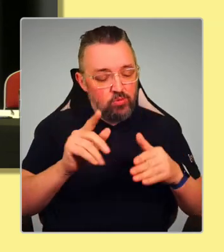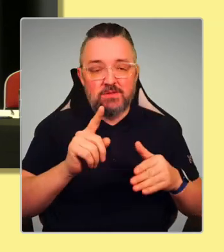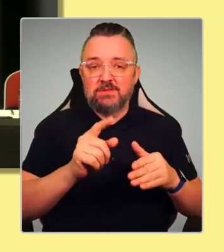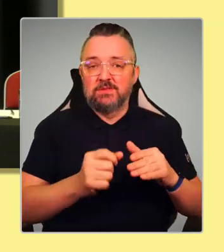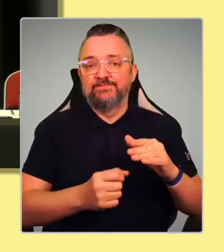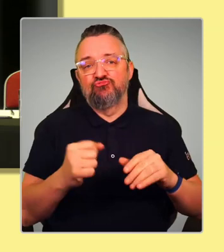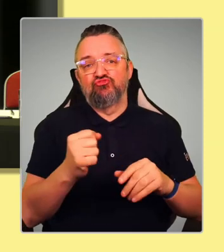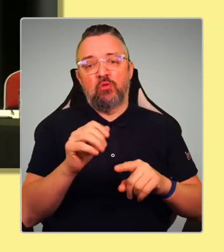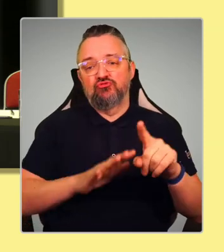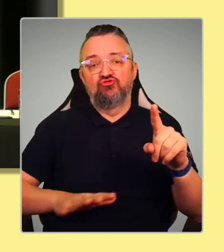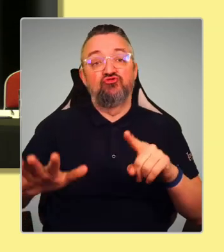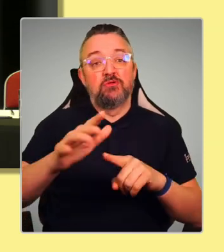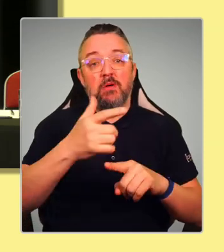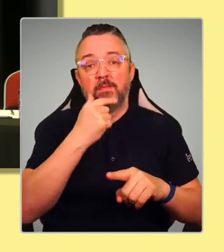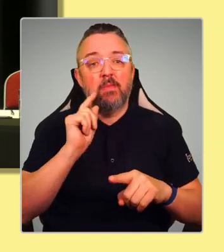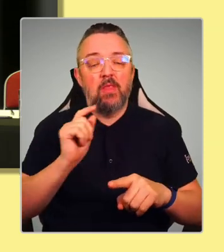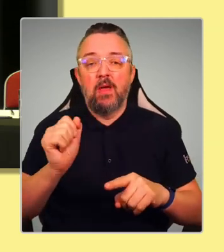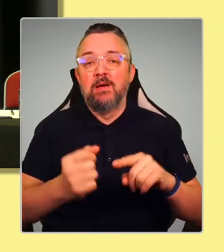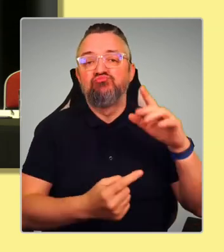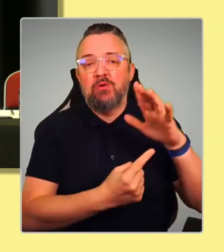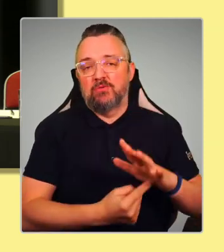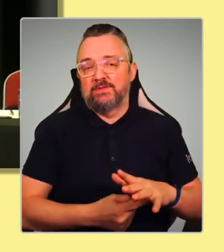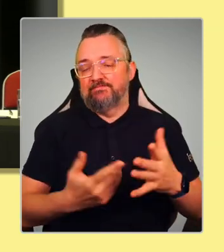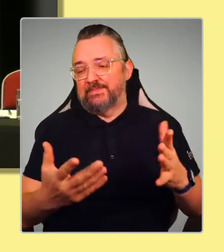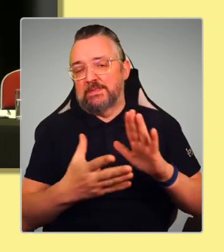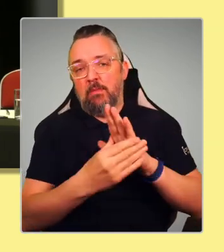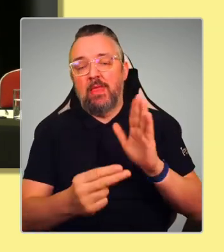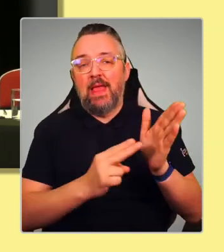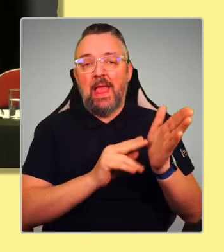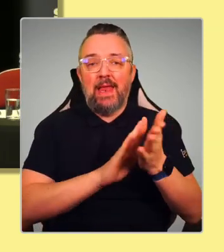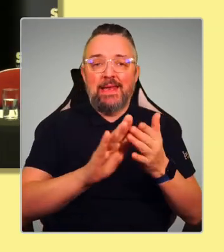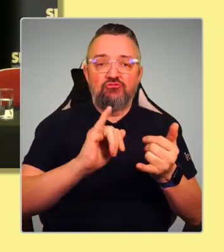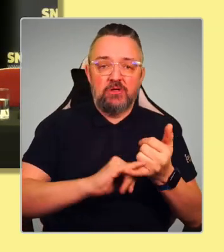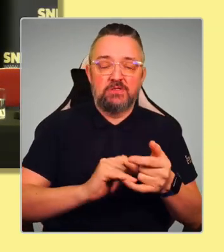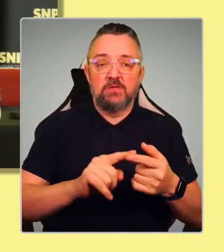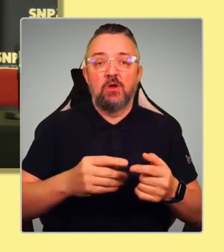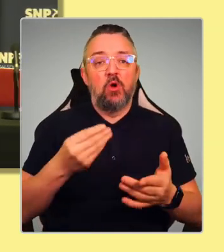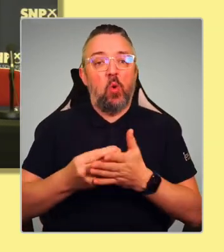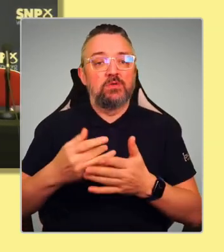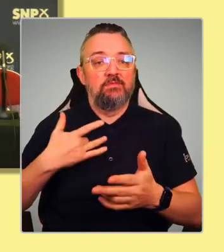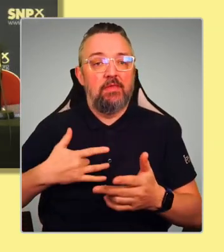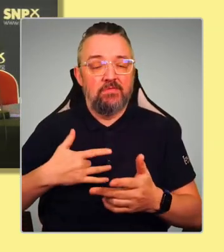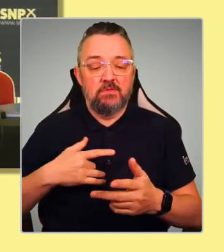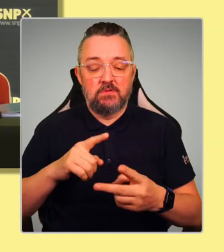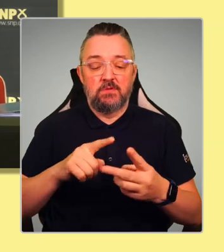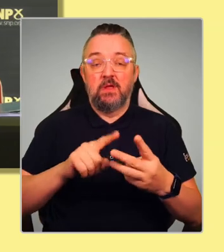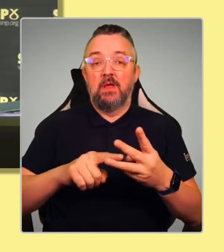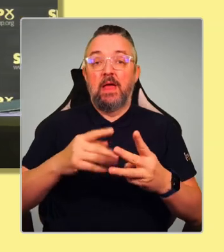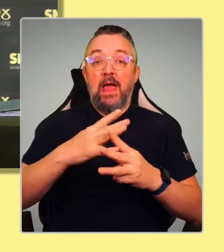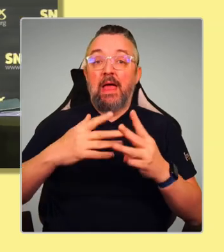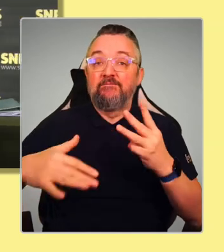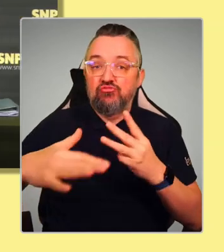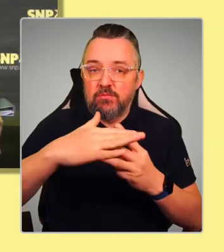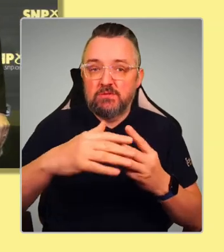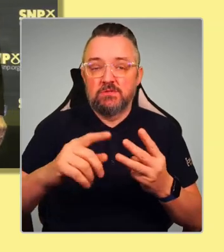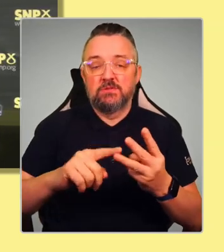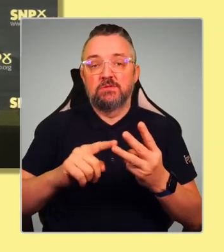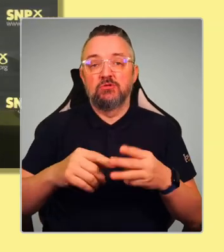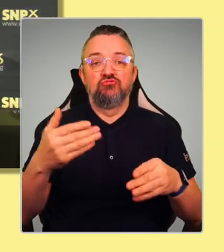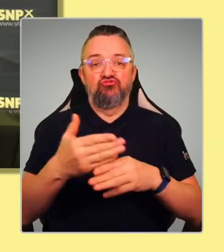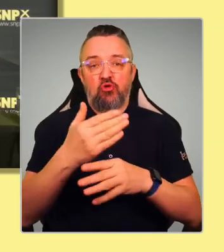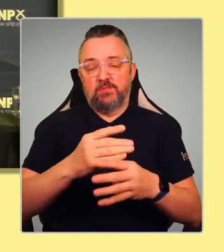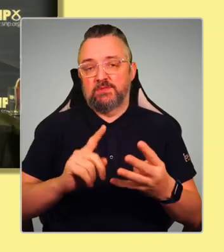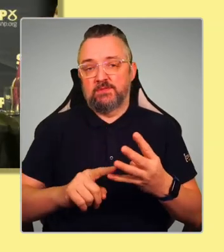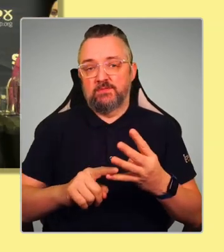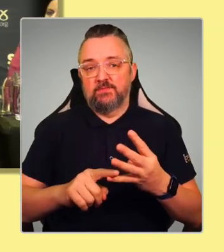So that's things like the NHS, the cost of living crisis, the environment and jobs, high paying